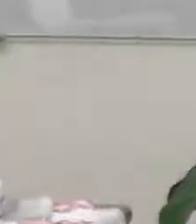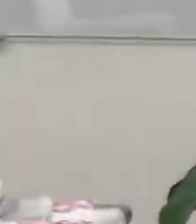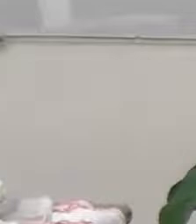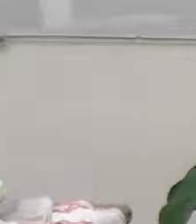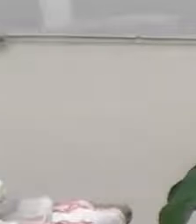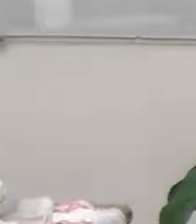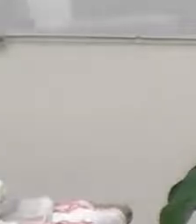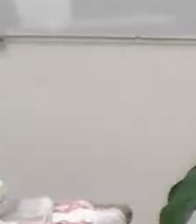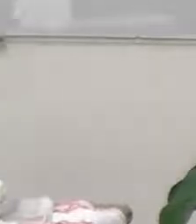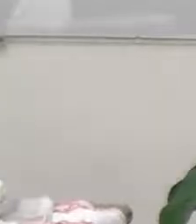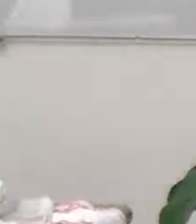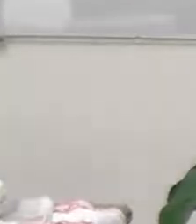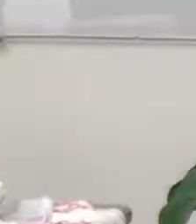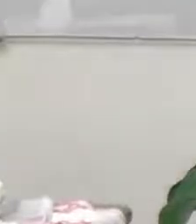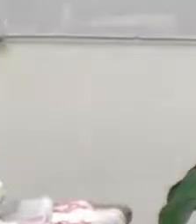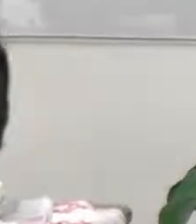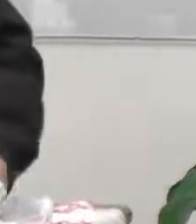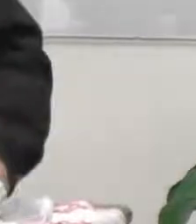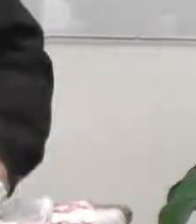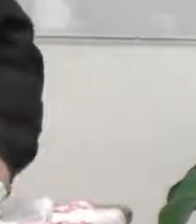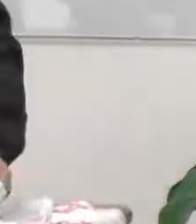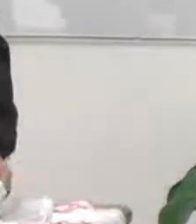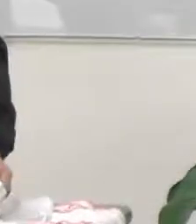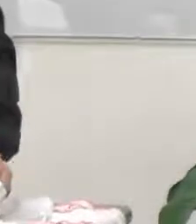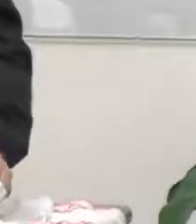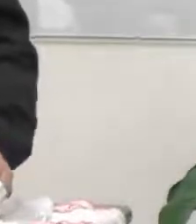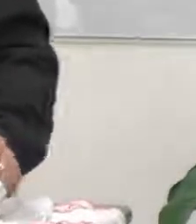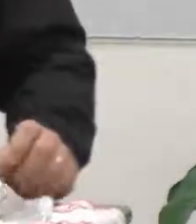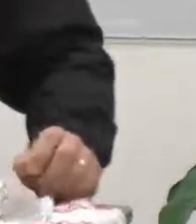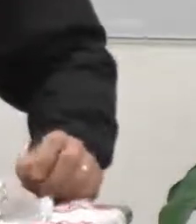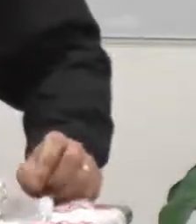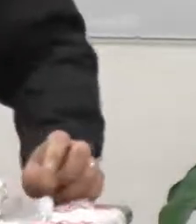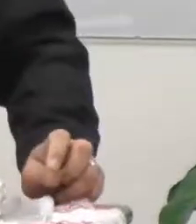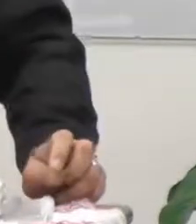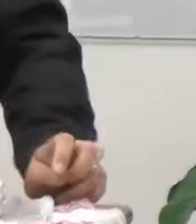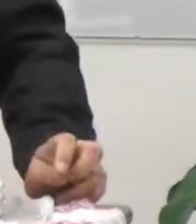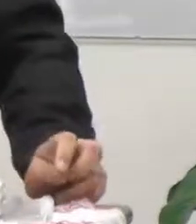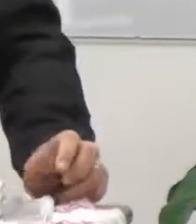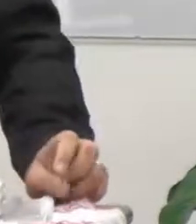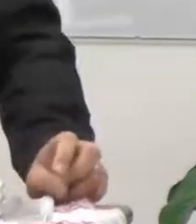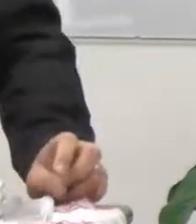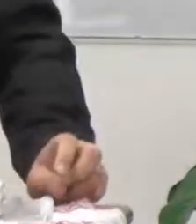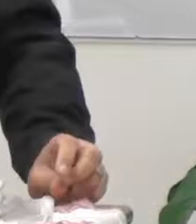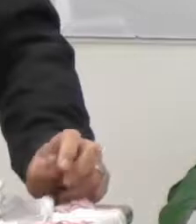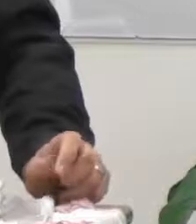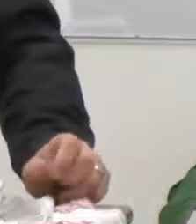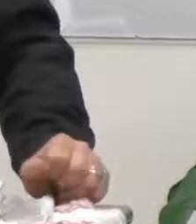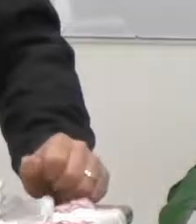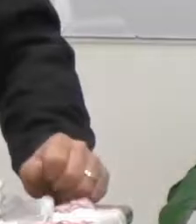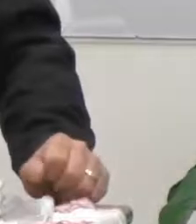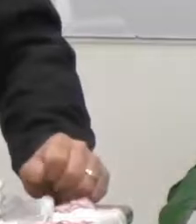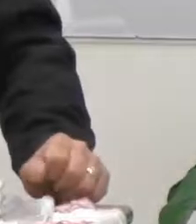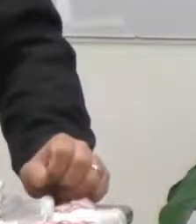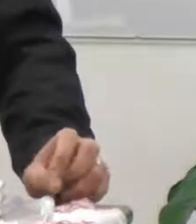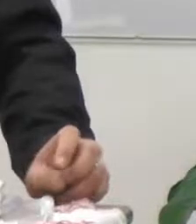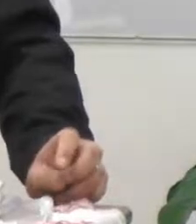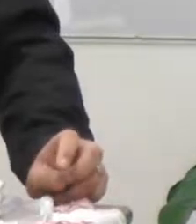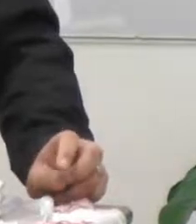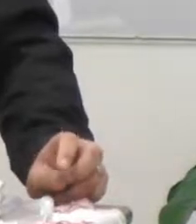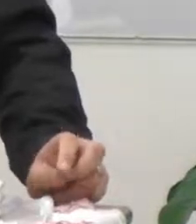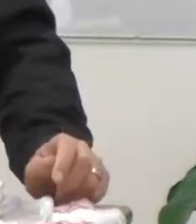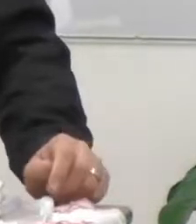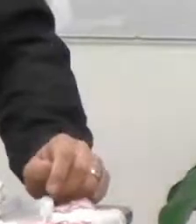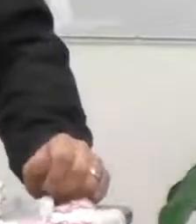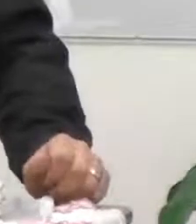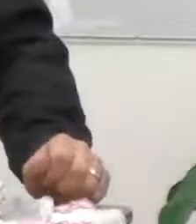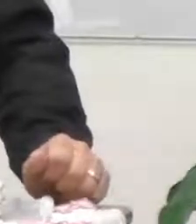The church in fellowship, seeking the Lord, so that the children may grow in the fellowship of the Lord. Give a word